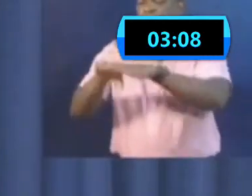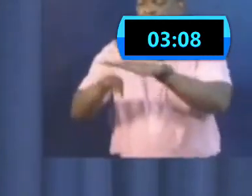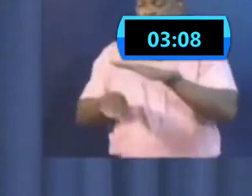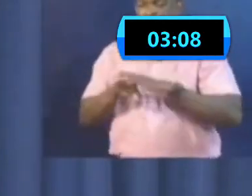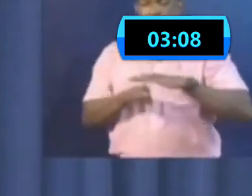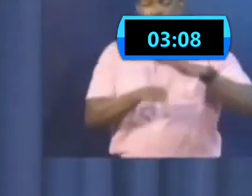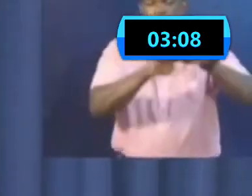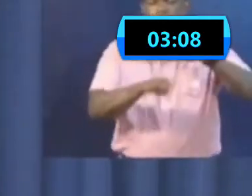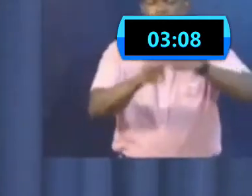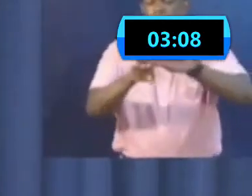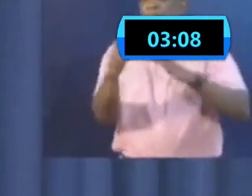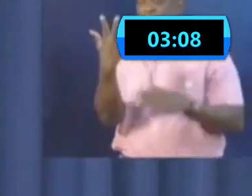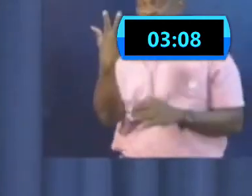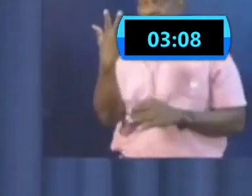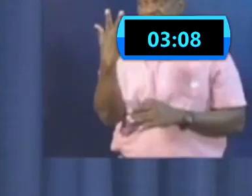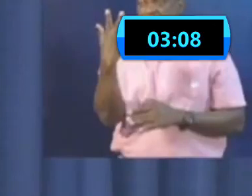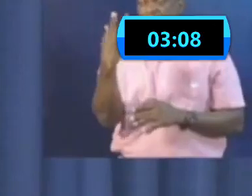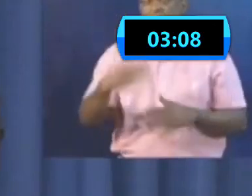ten persons.